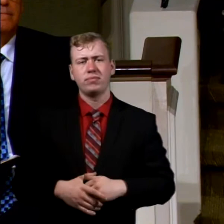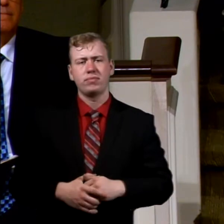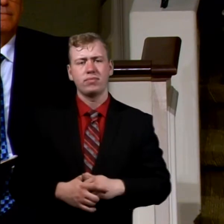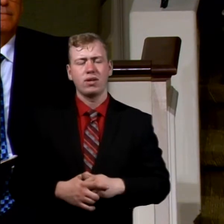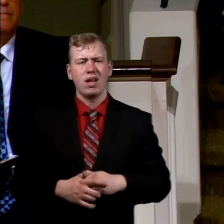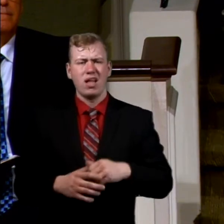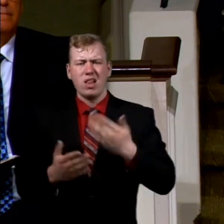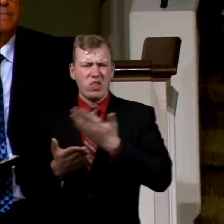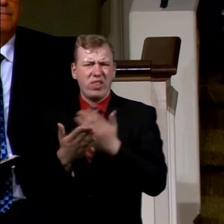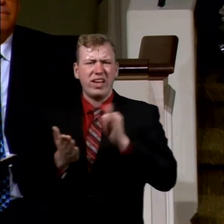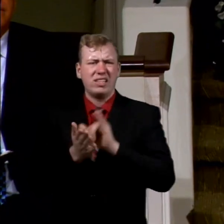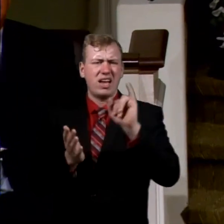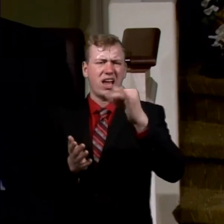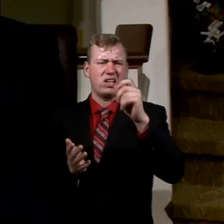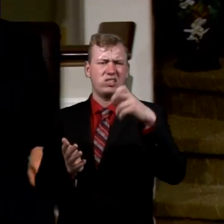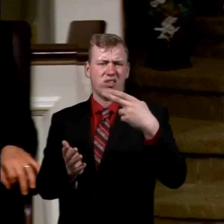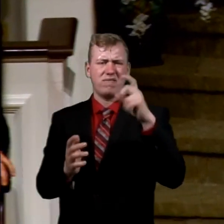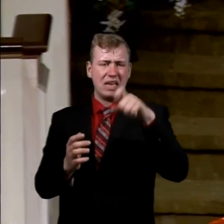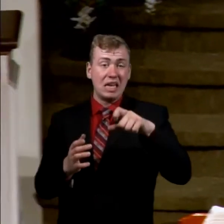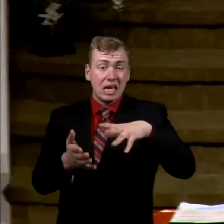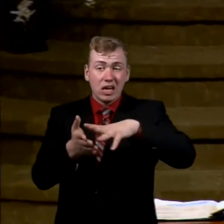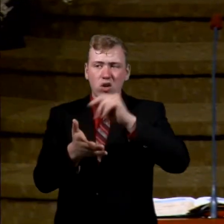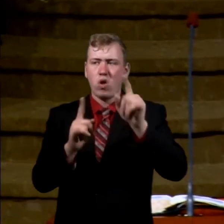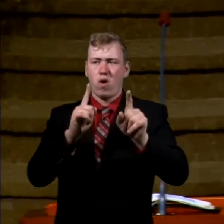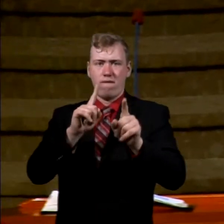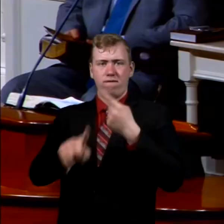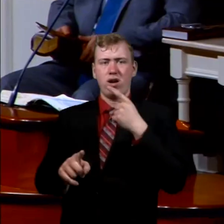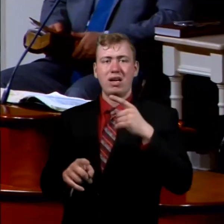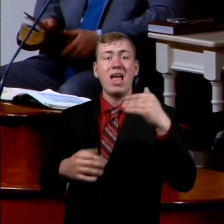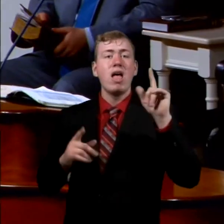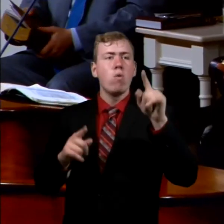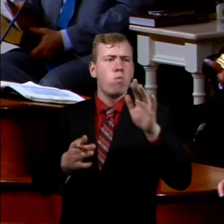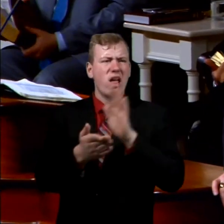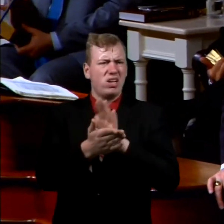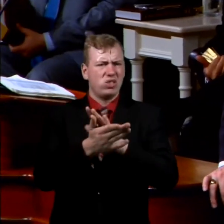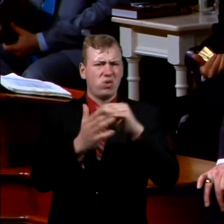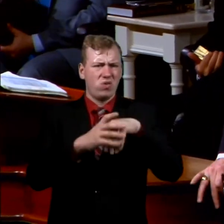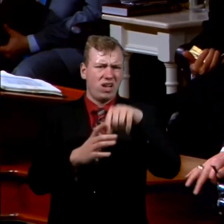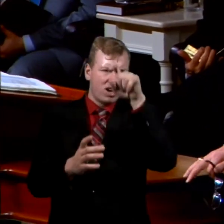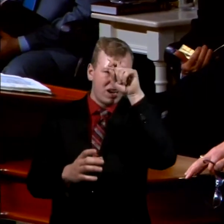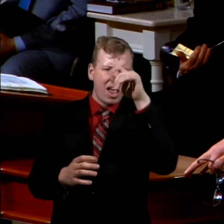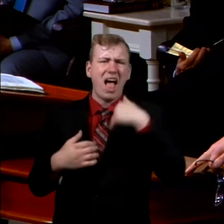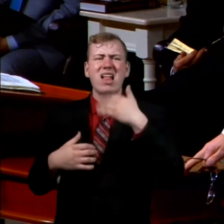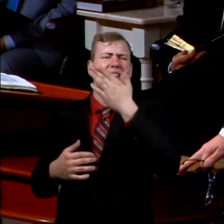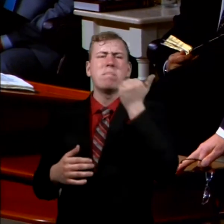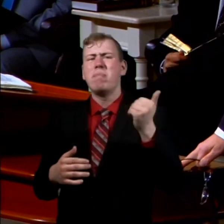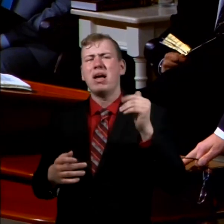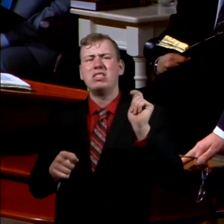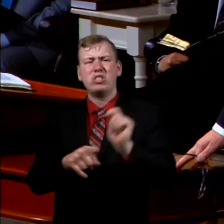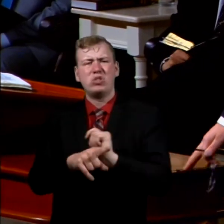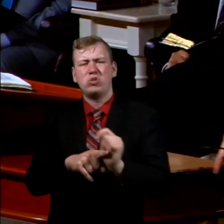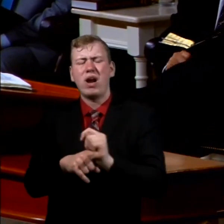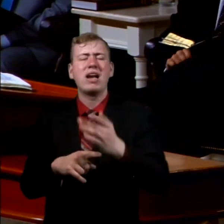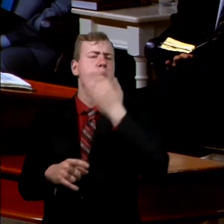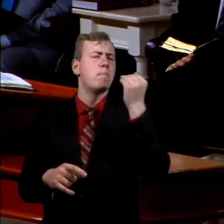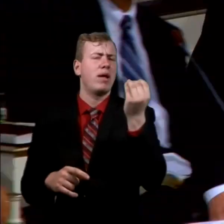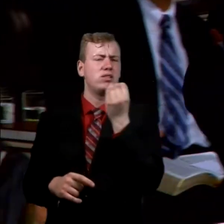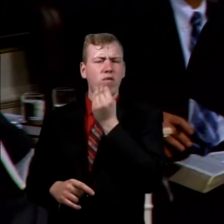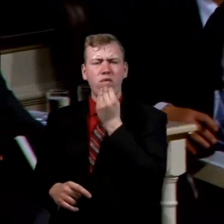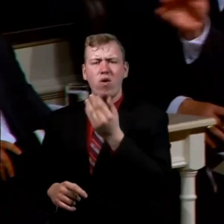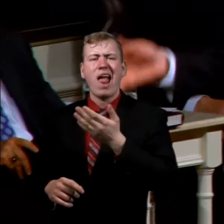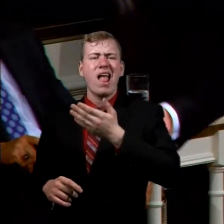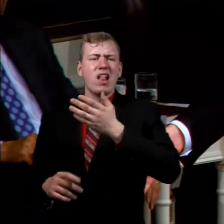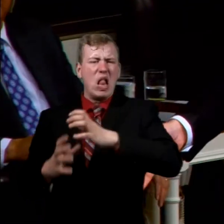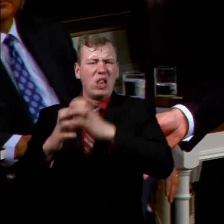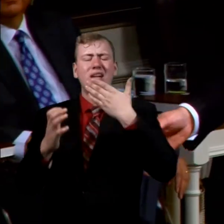had to learn. He had been to school in Egypt. He had been to the best schools. He had had the best training. He had the best food. He